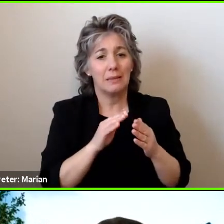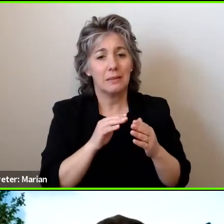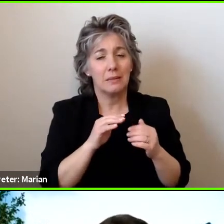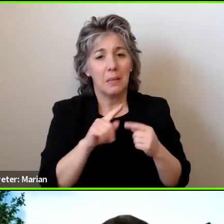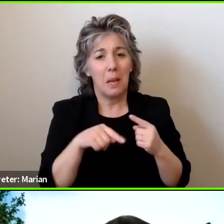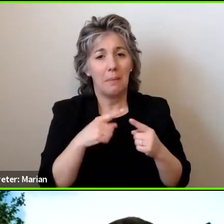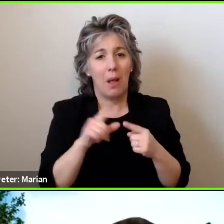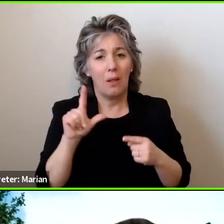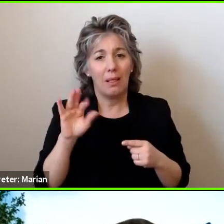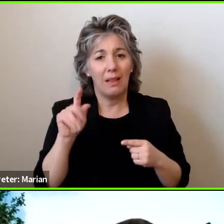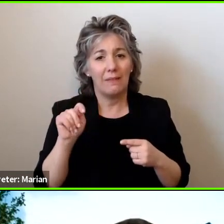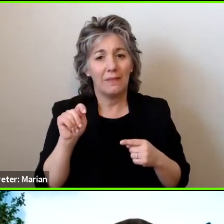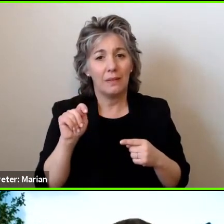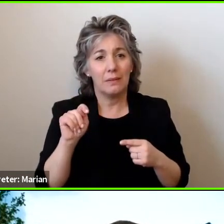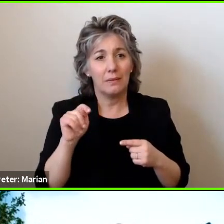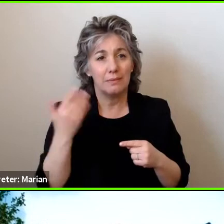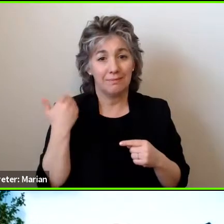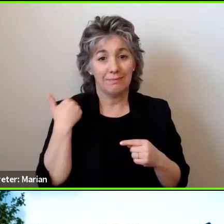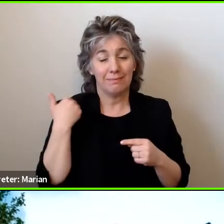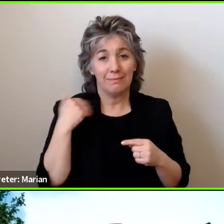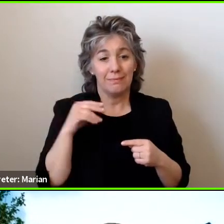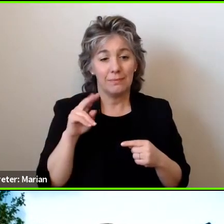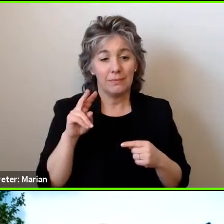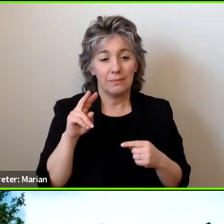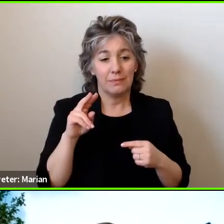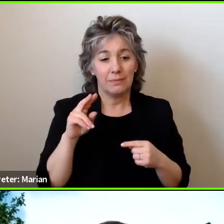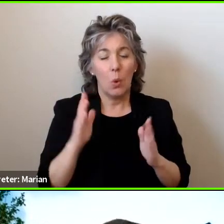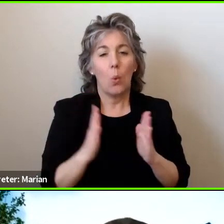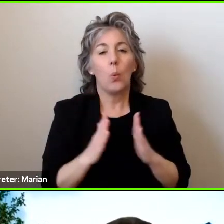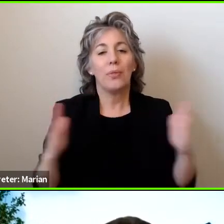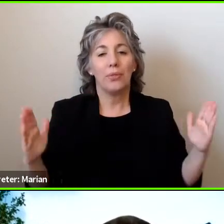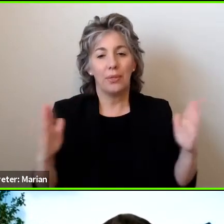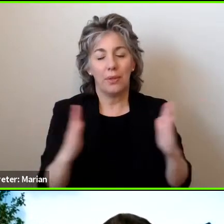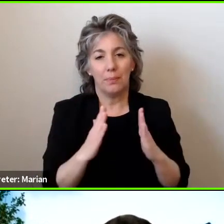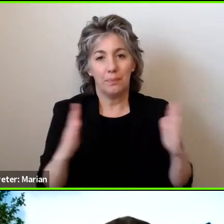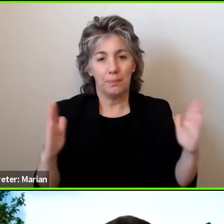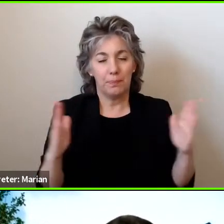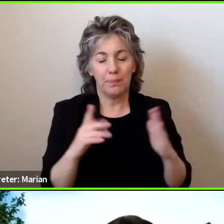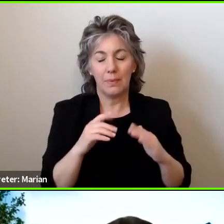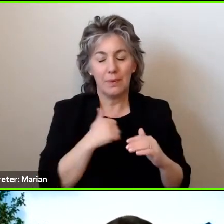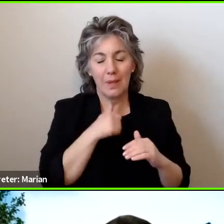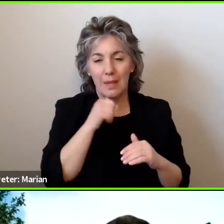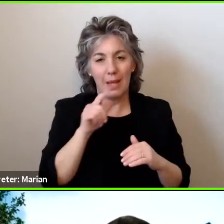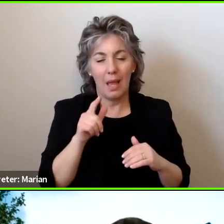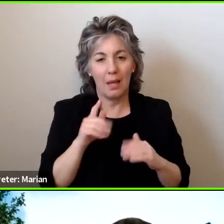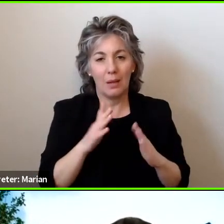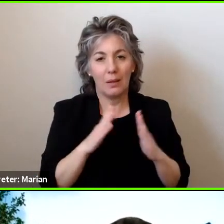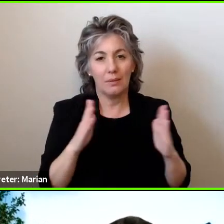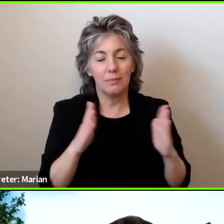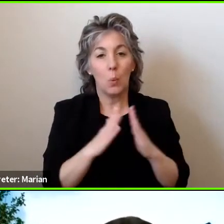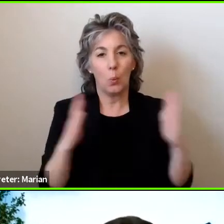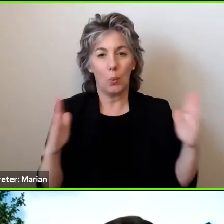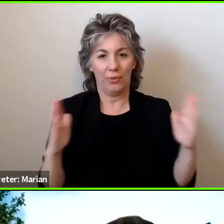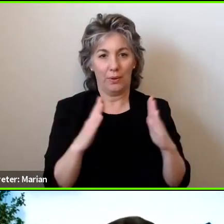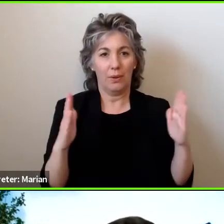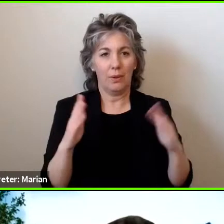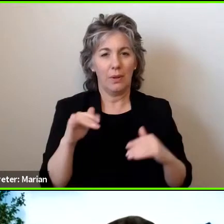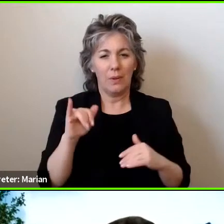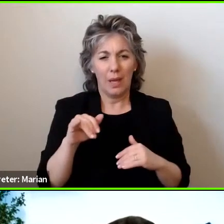You know, in the 2000-2010 anthropometry report. That's where vehicle